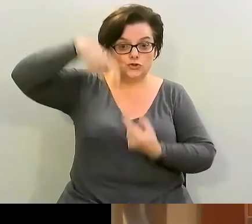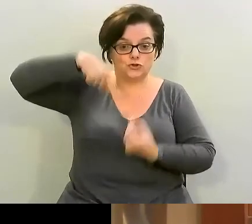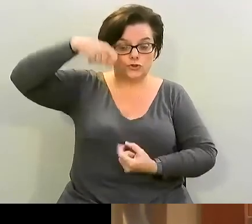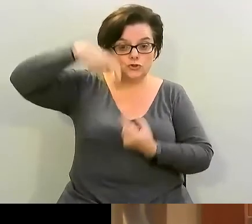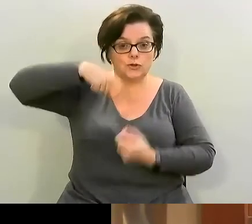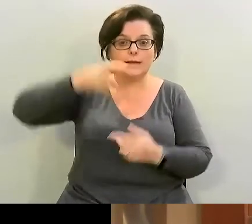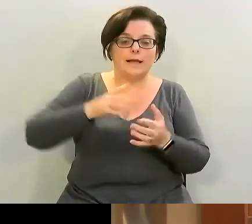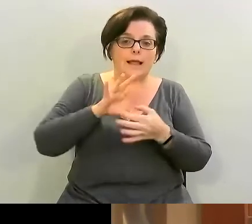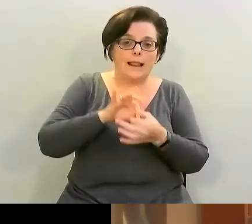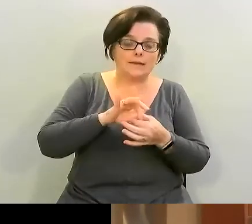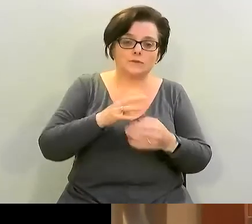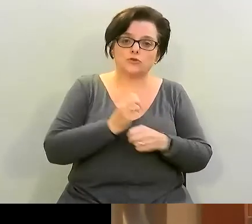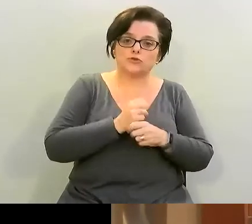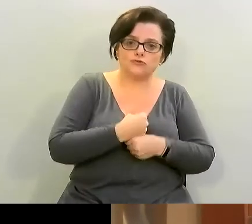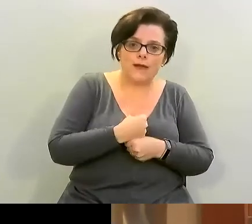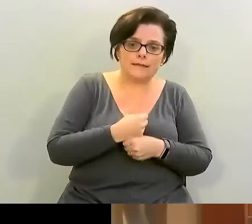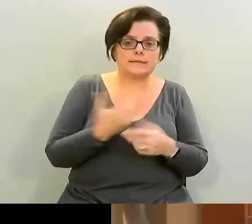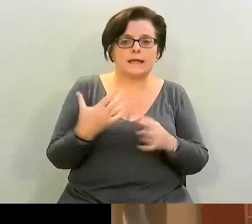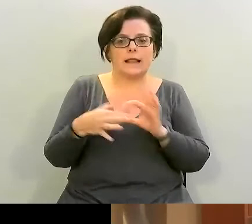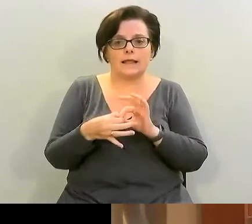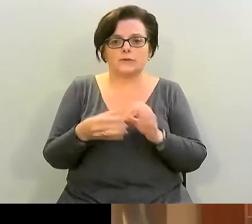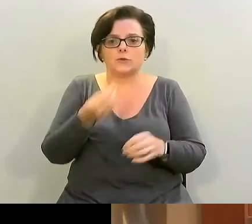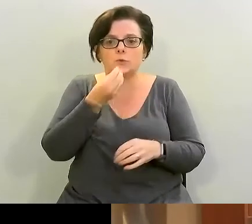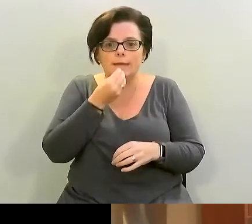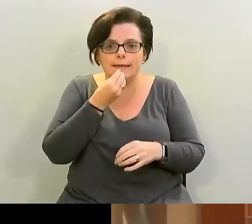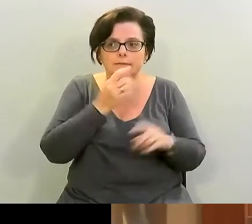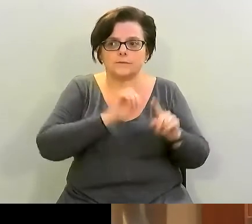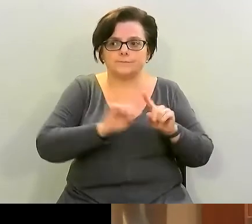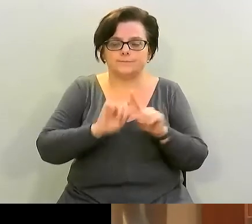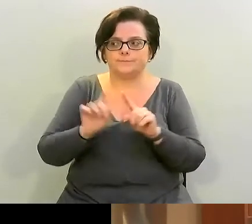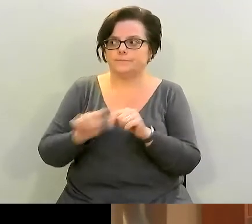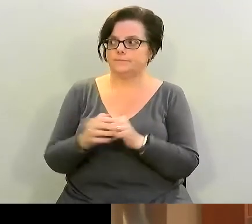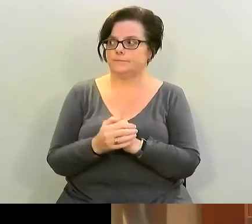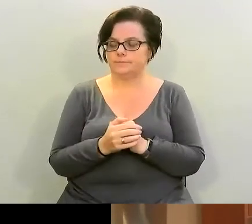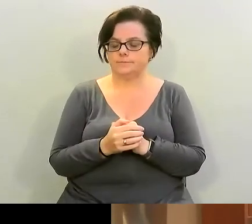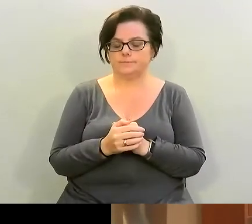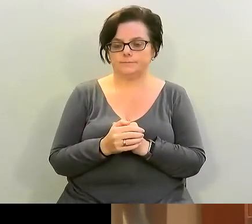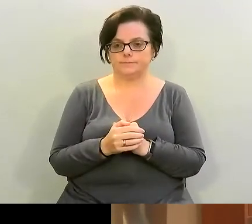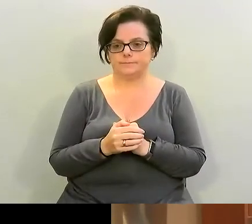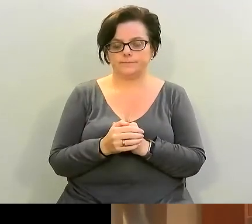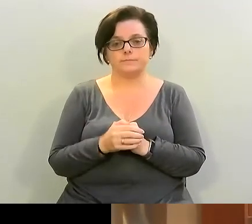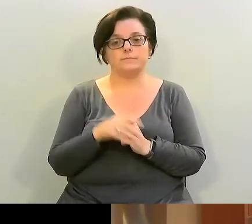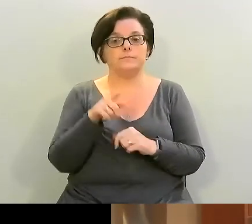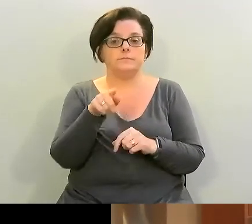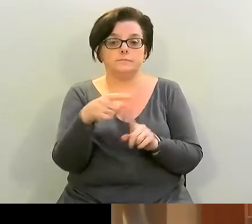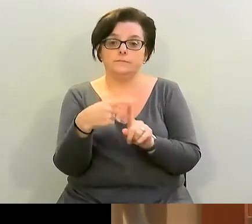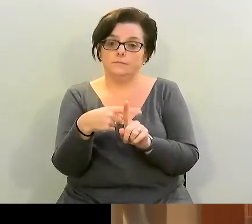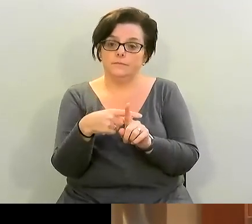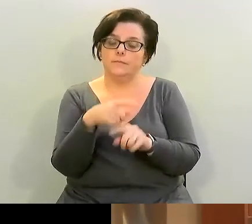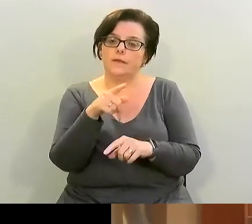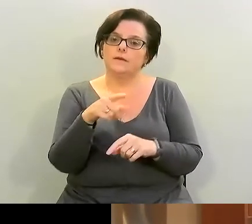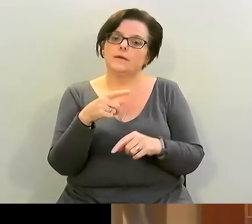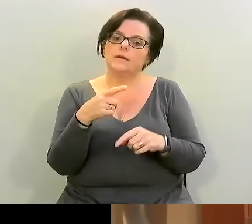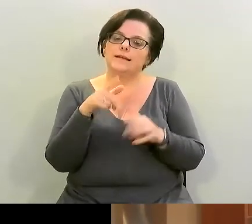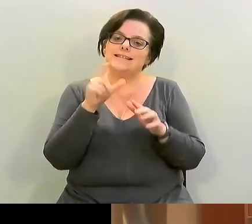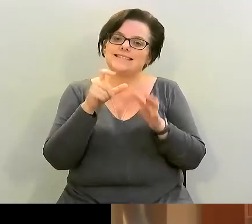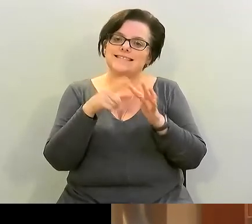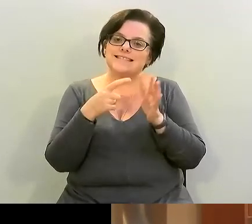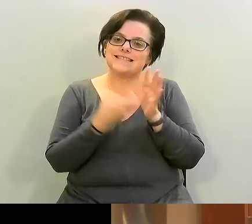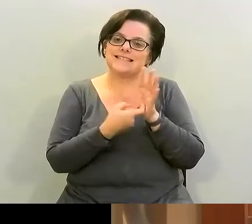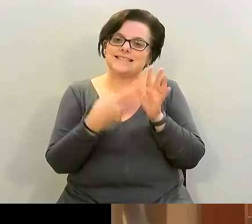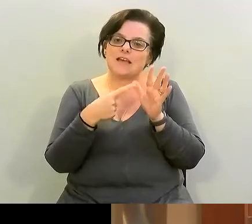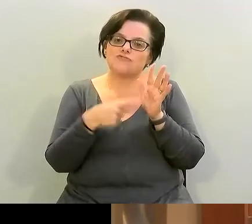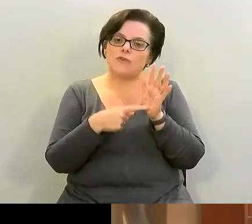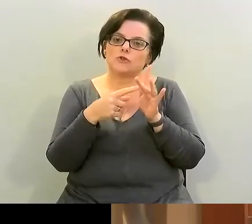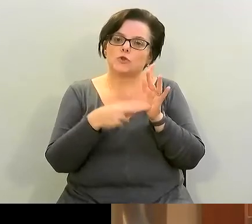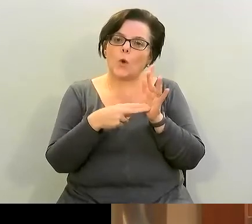to stress and several other things and thirdly the serotonin receptors 90